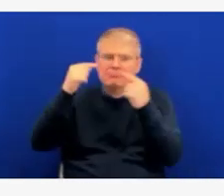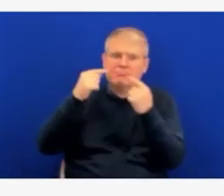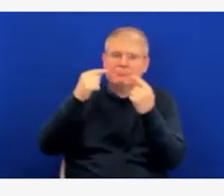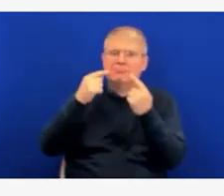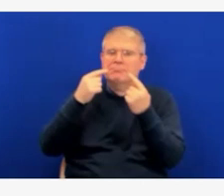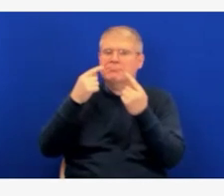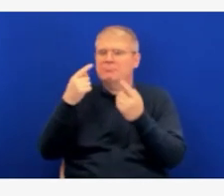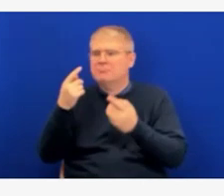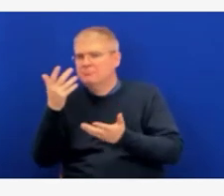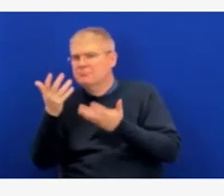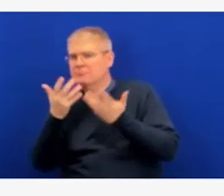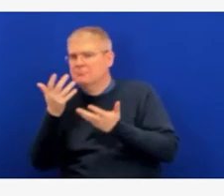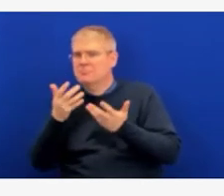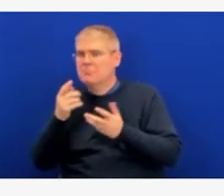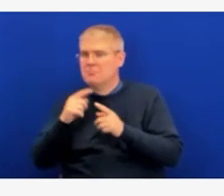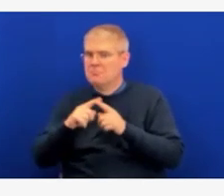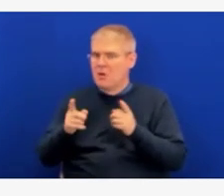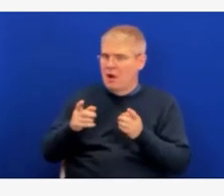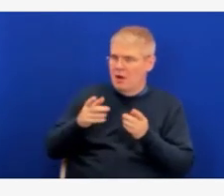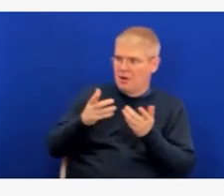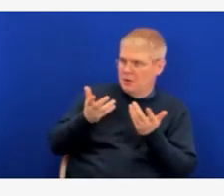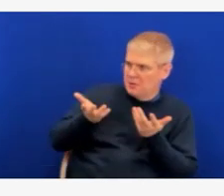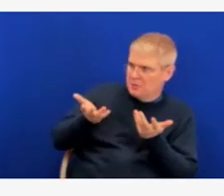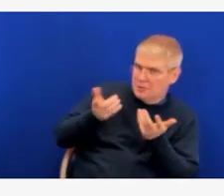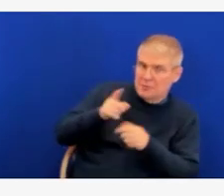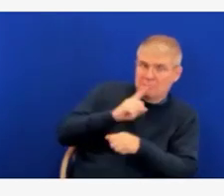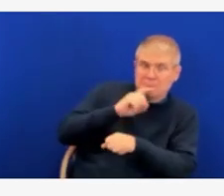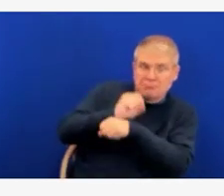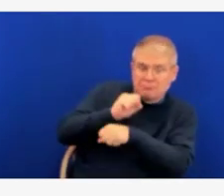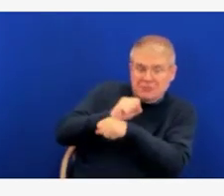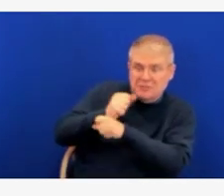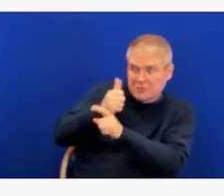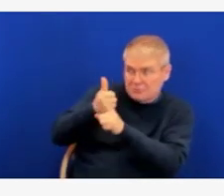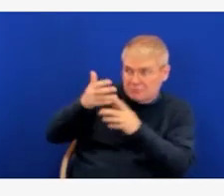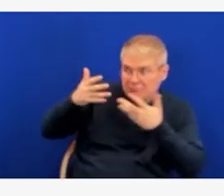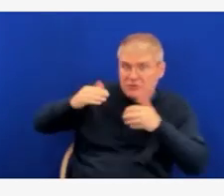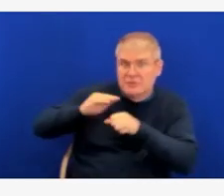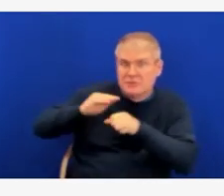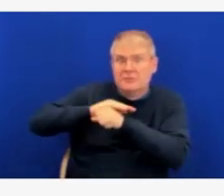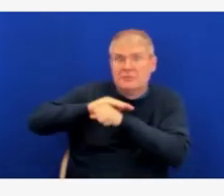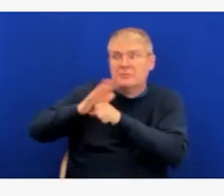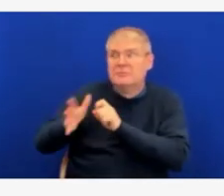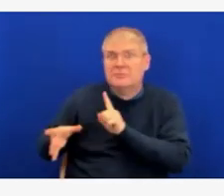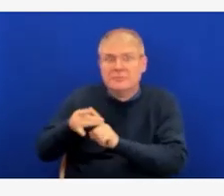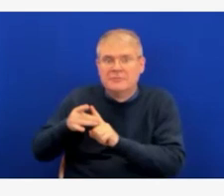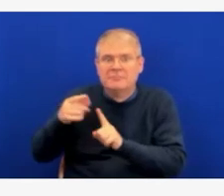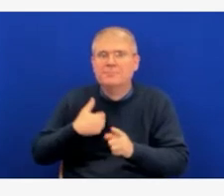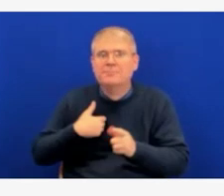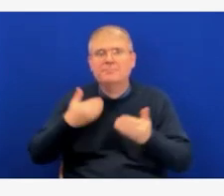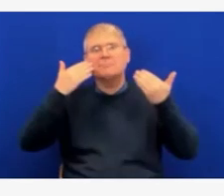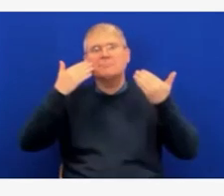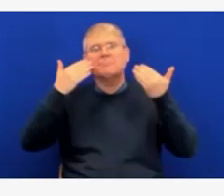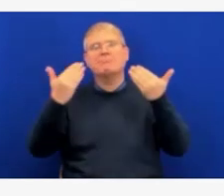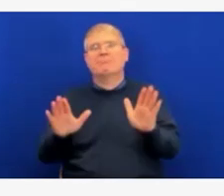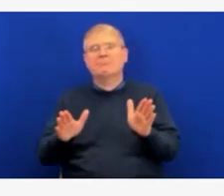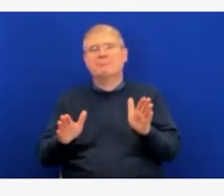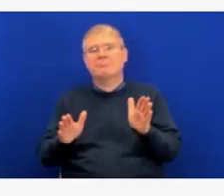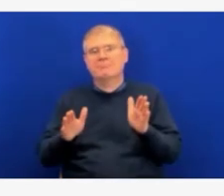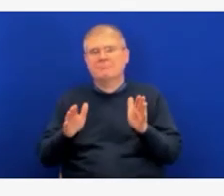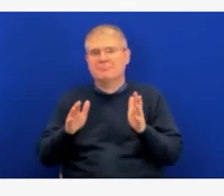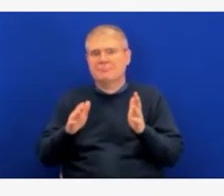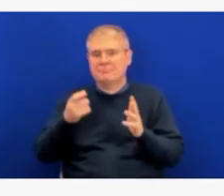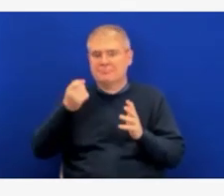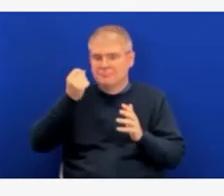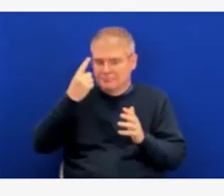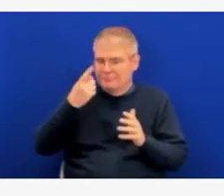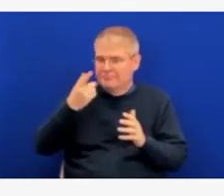some, some in the early parts of the pandemic, it was harder to identify disease. We didn't have as much testing, et cetera. And so it's been